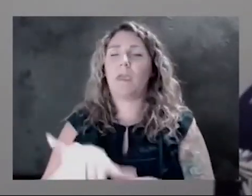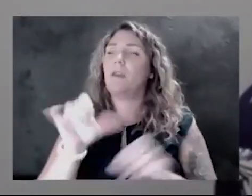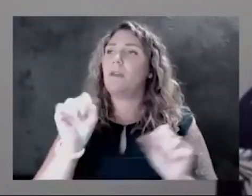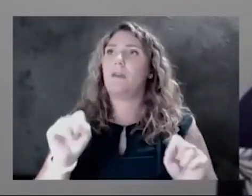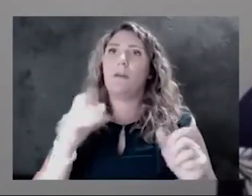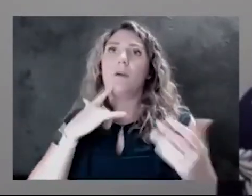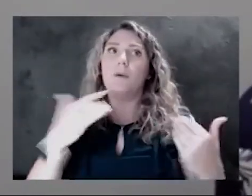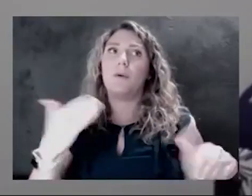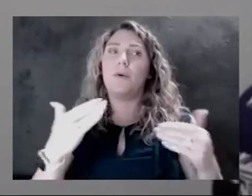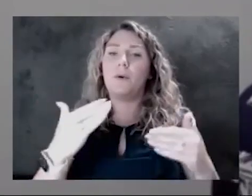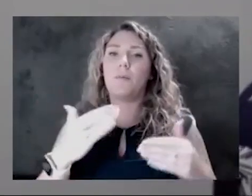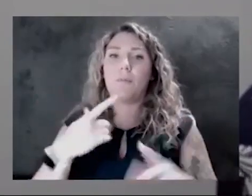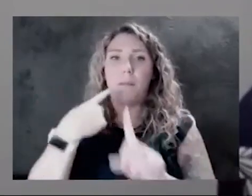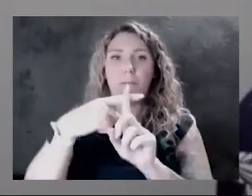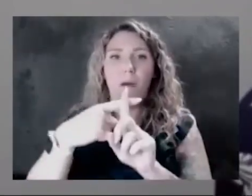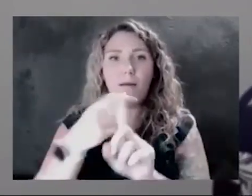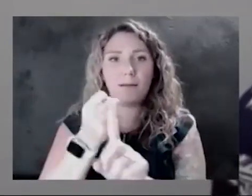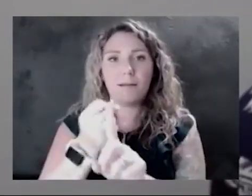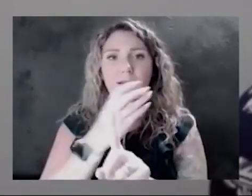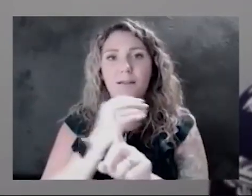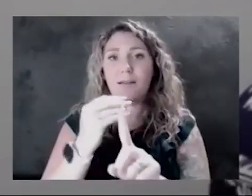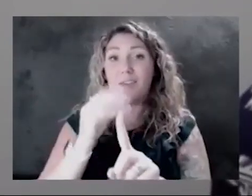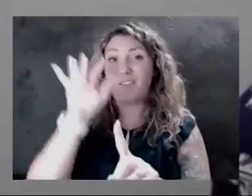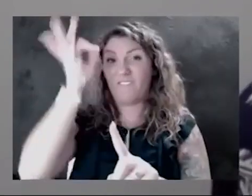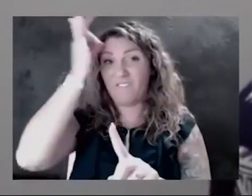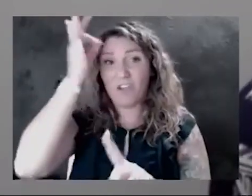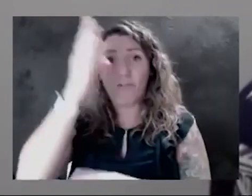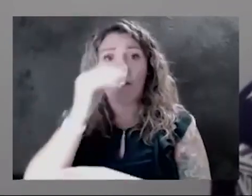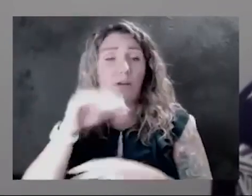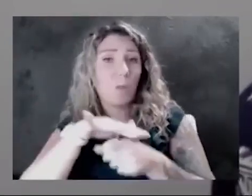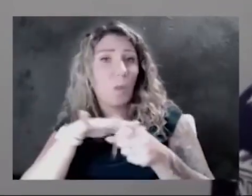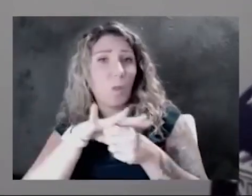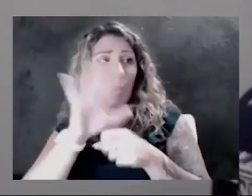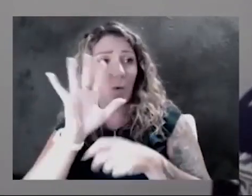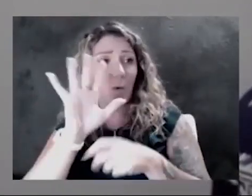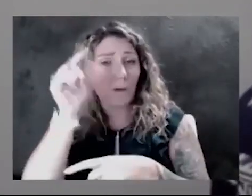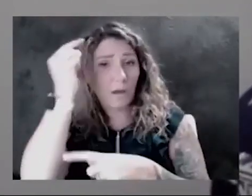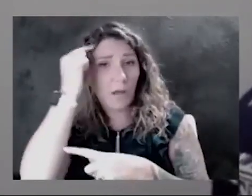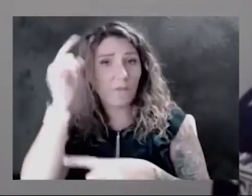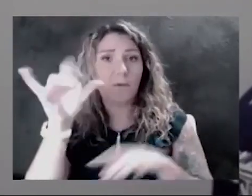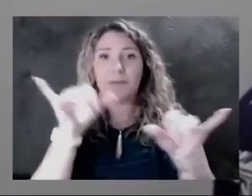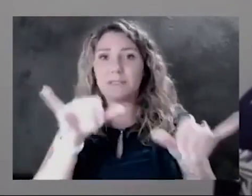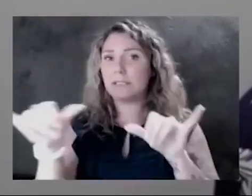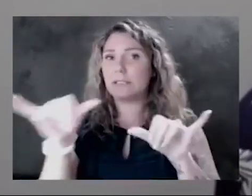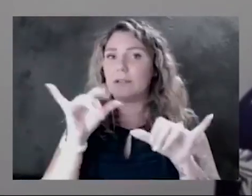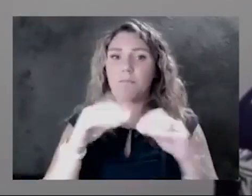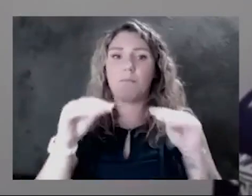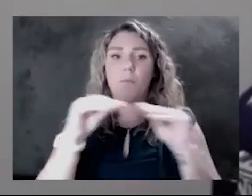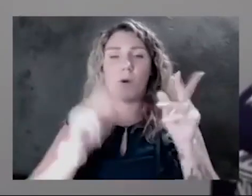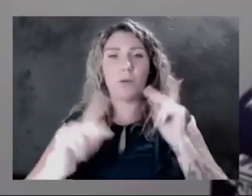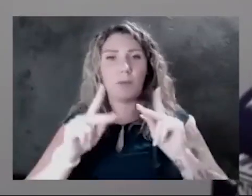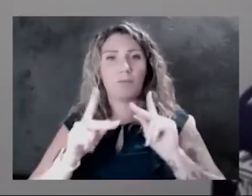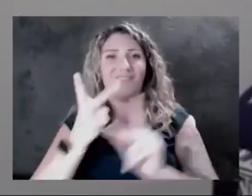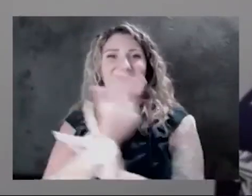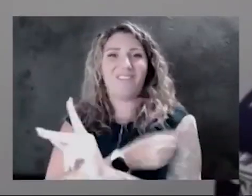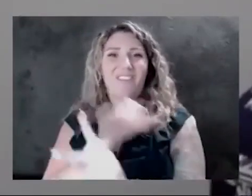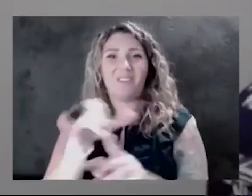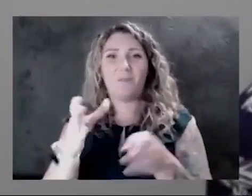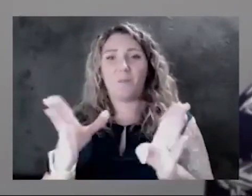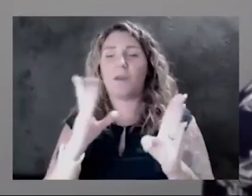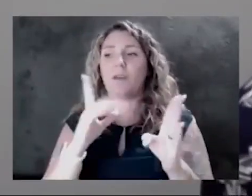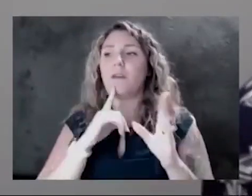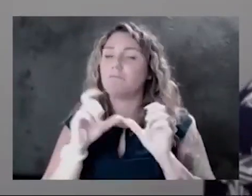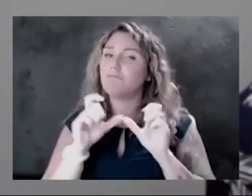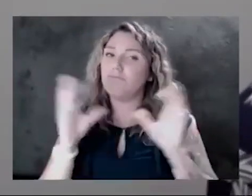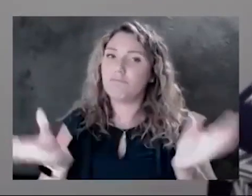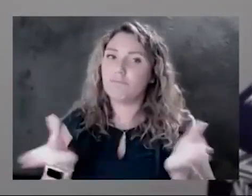move in that direction, the federal government, if local governments do the same, we can get a lot more people vaccinated that way. And so we want to continue to encourage that.